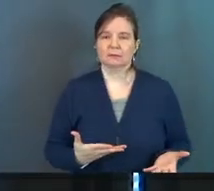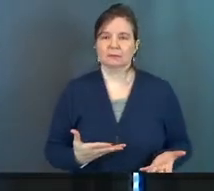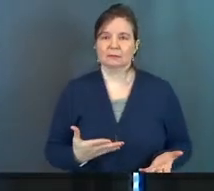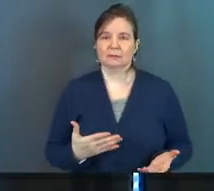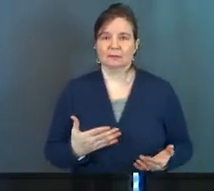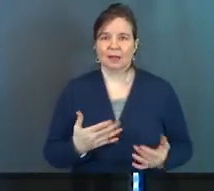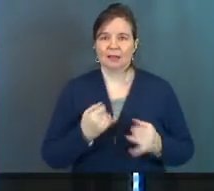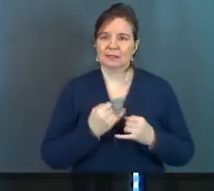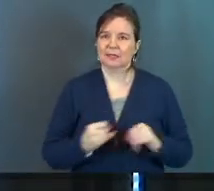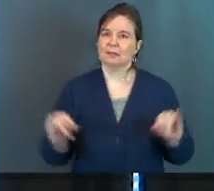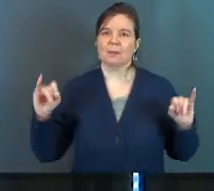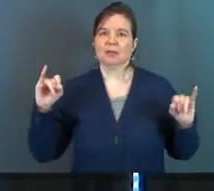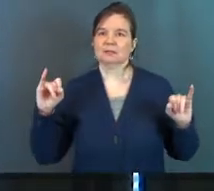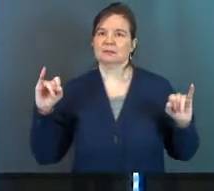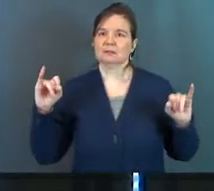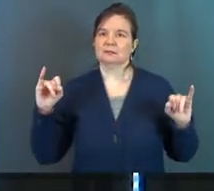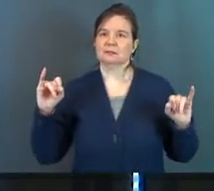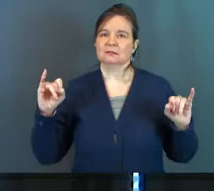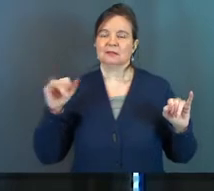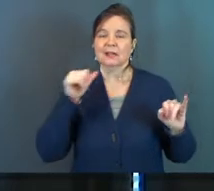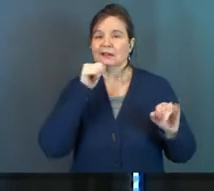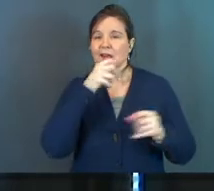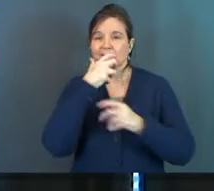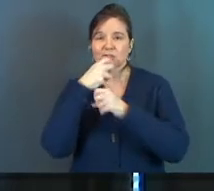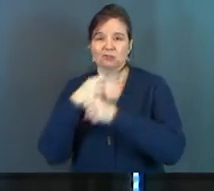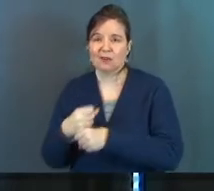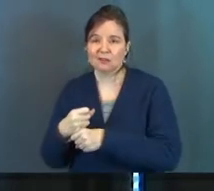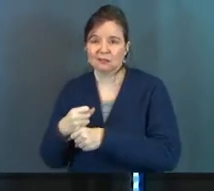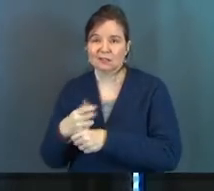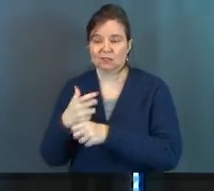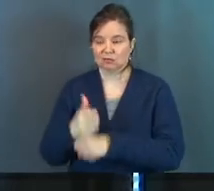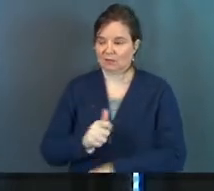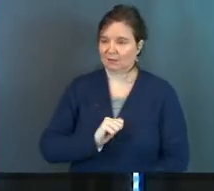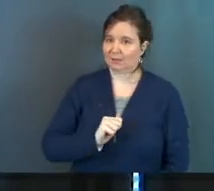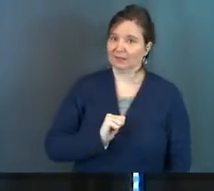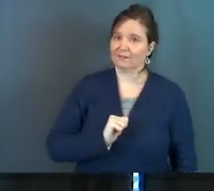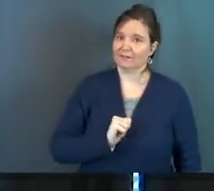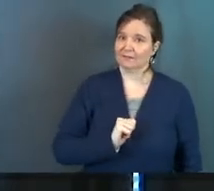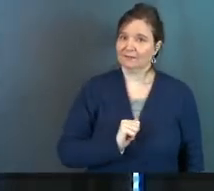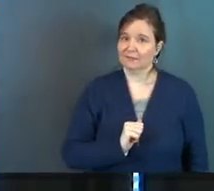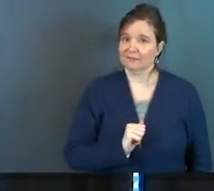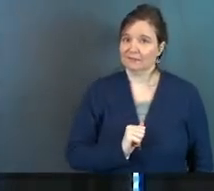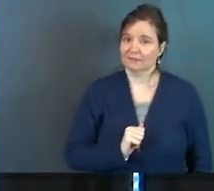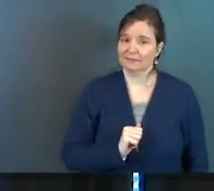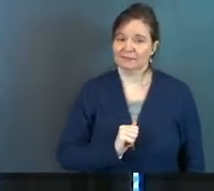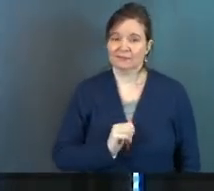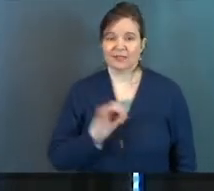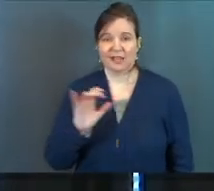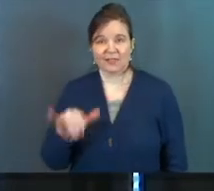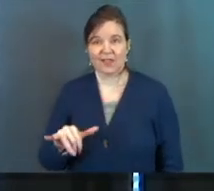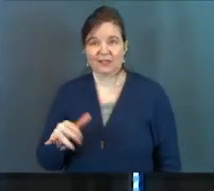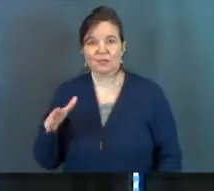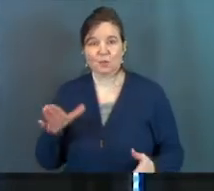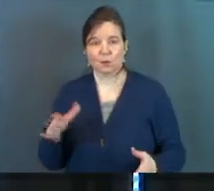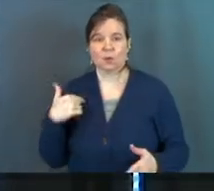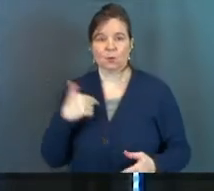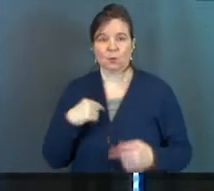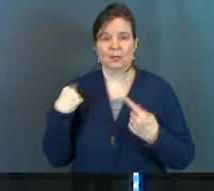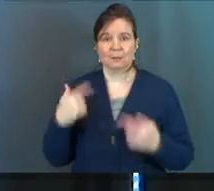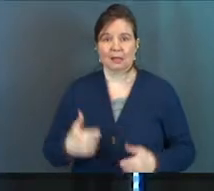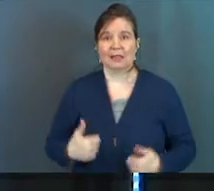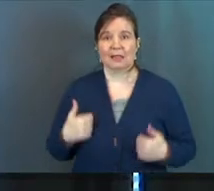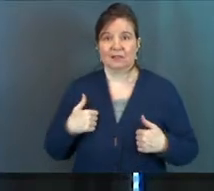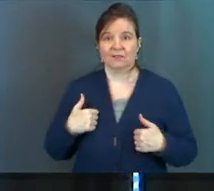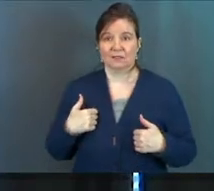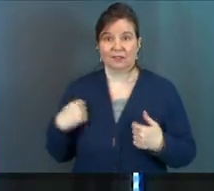And it's independence. And it's not trust. It's trust in myself. And isn't that the way we've been